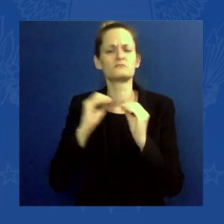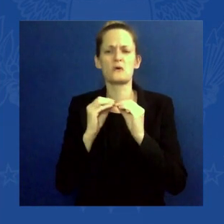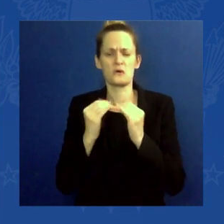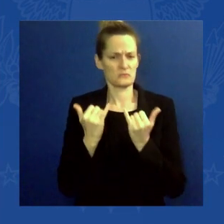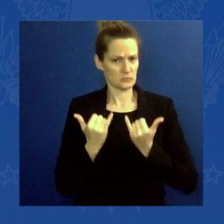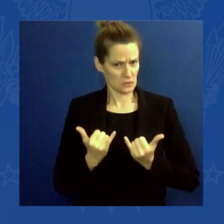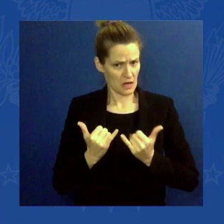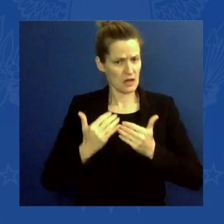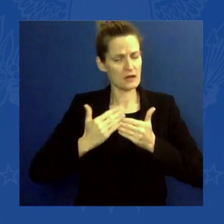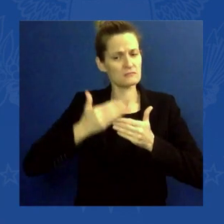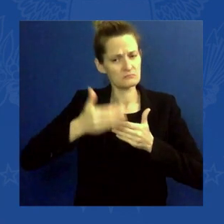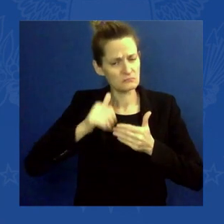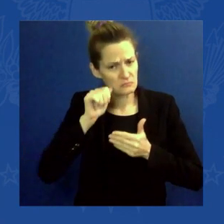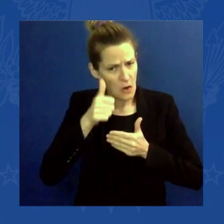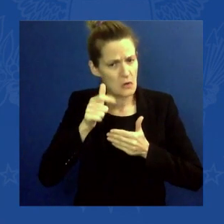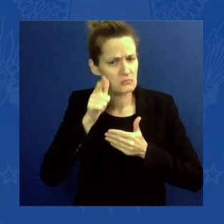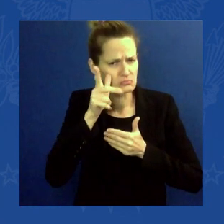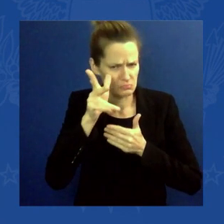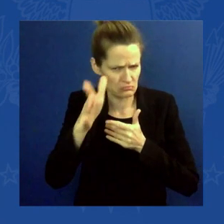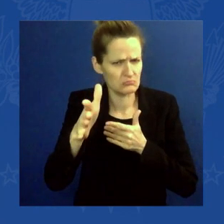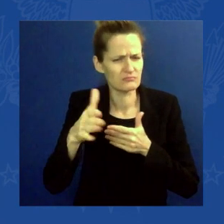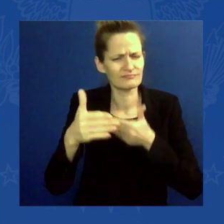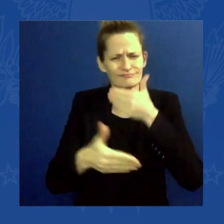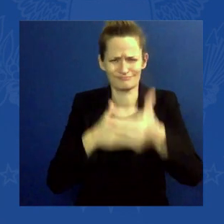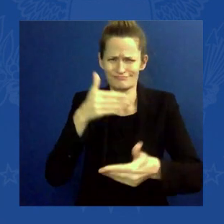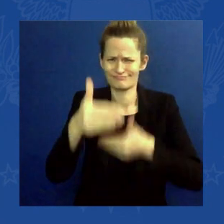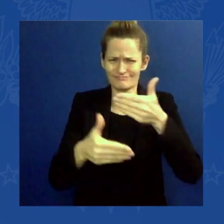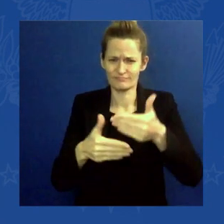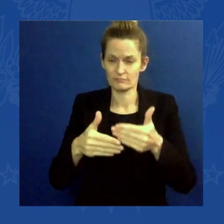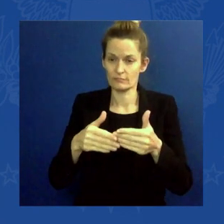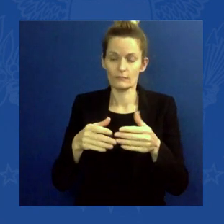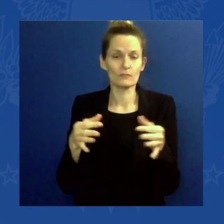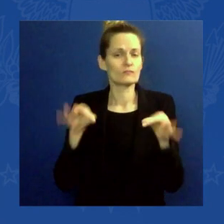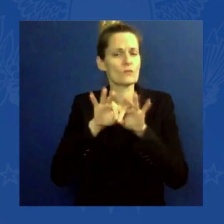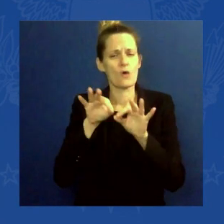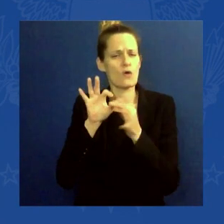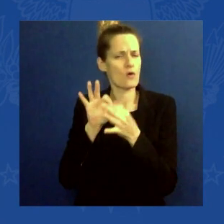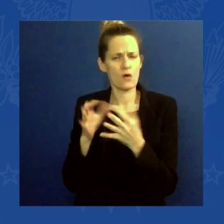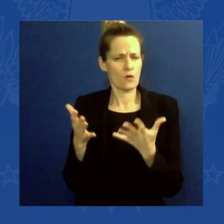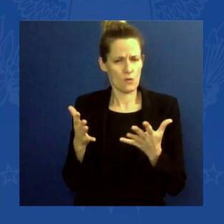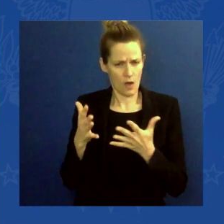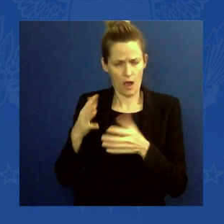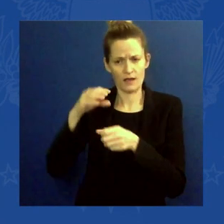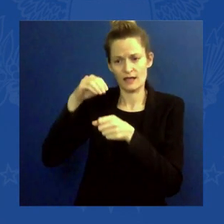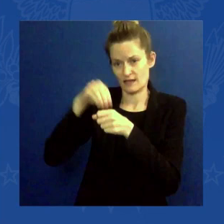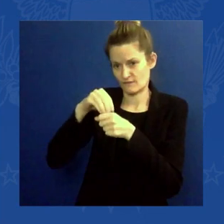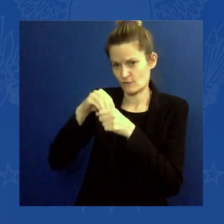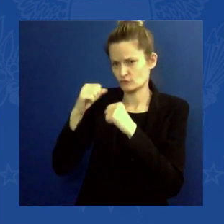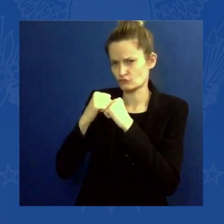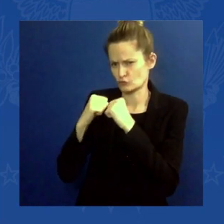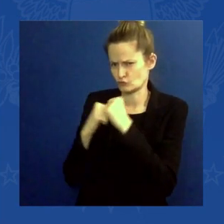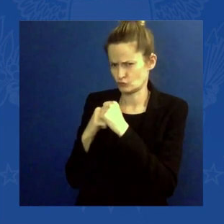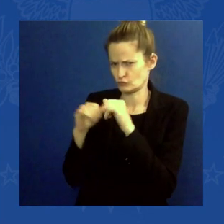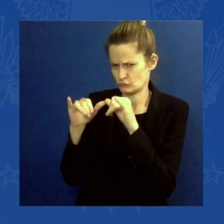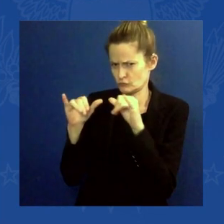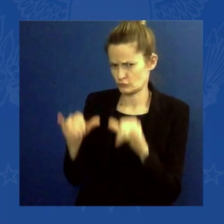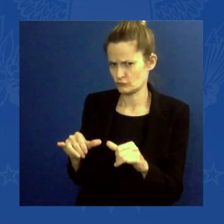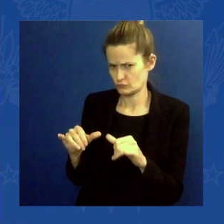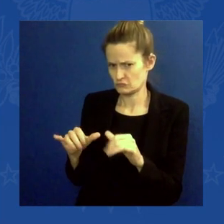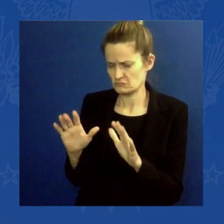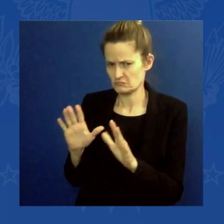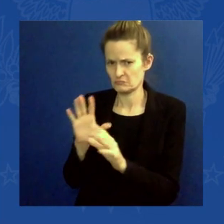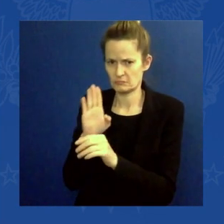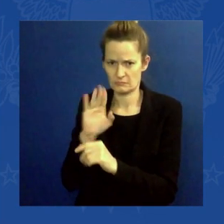infrastructure package. But I want to just make a point, Mr. President, with your indulgence, that